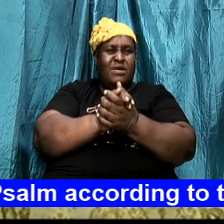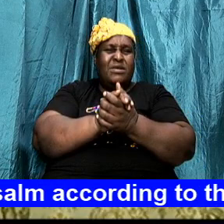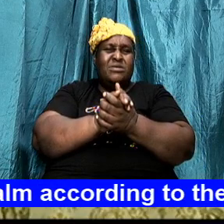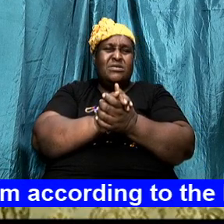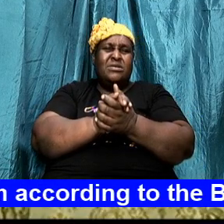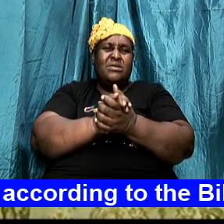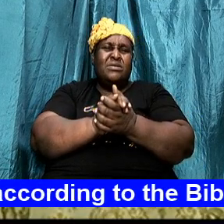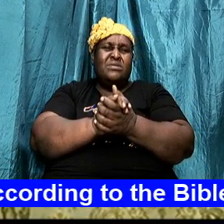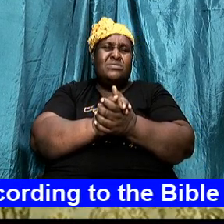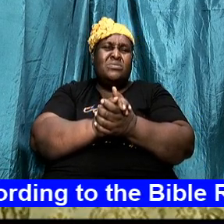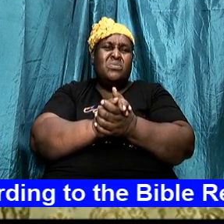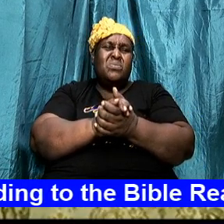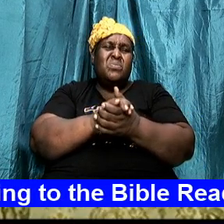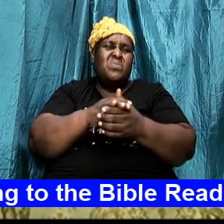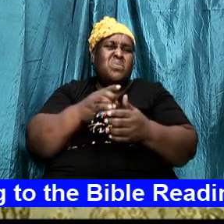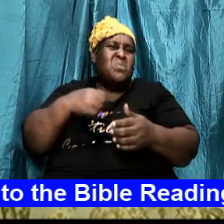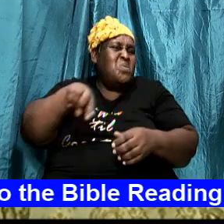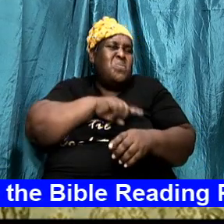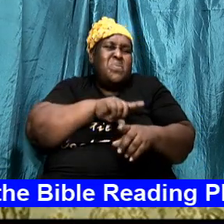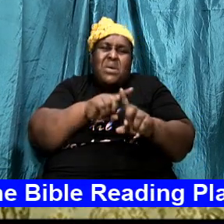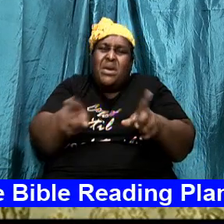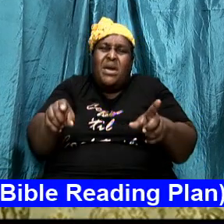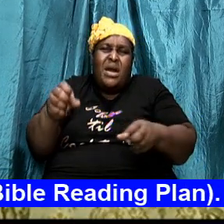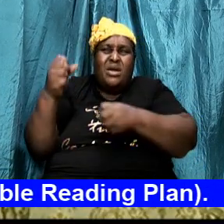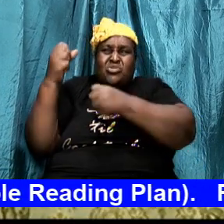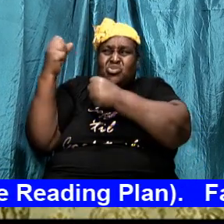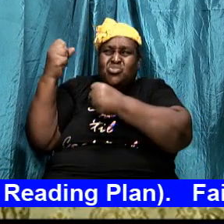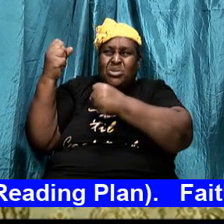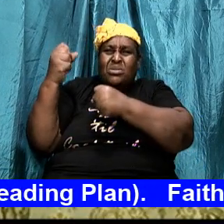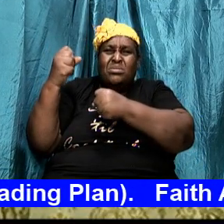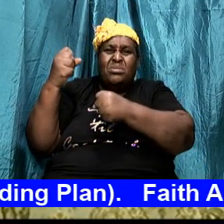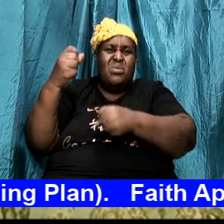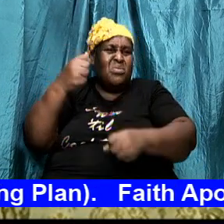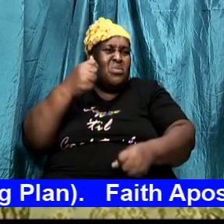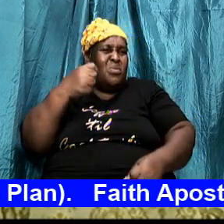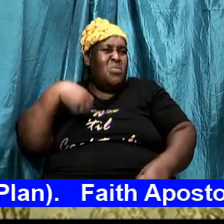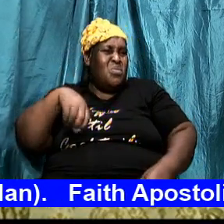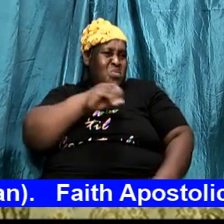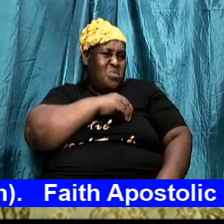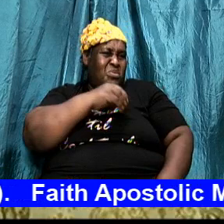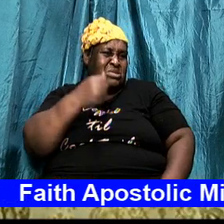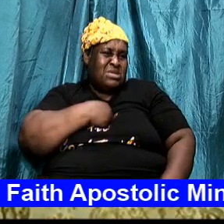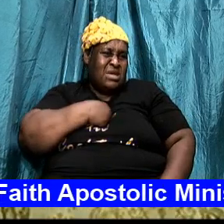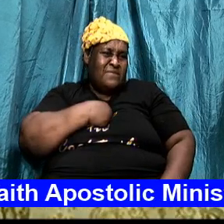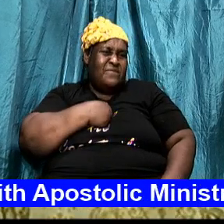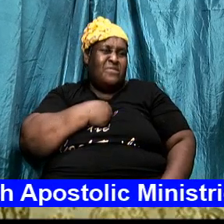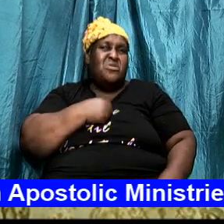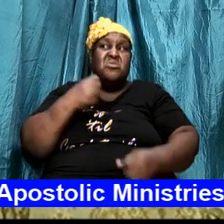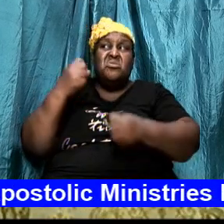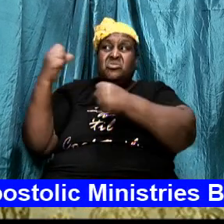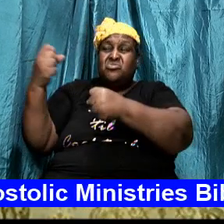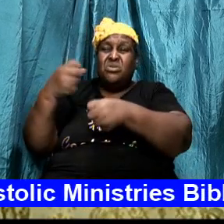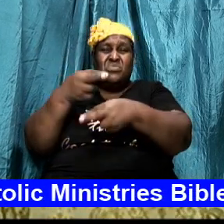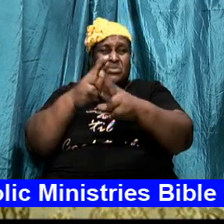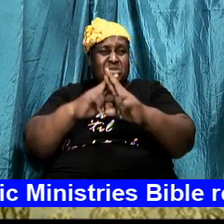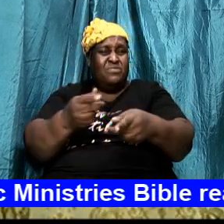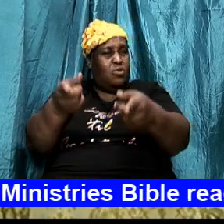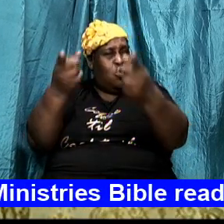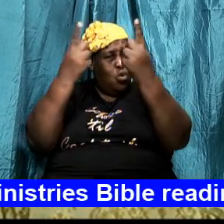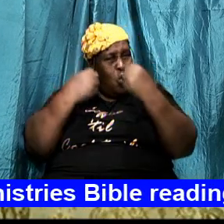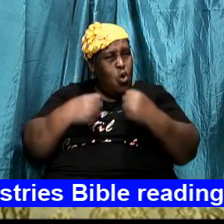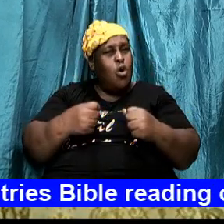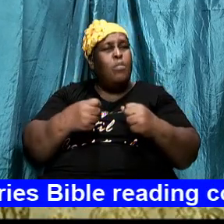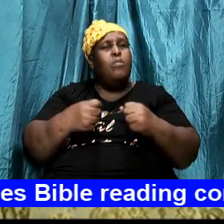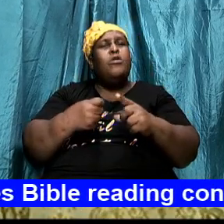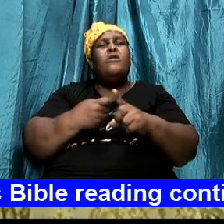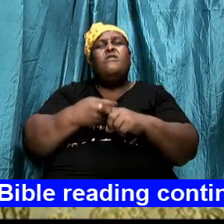the Lord. Rather, this empowerment, the strength that we receive, comes from God. And this is what the Greek